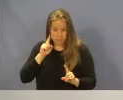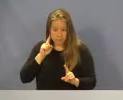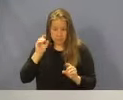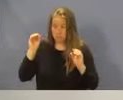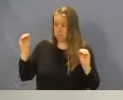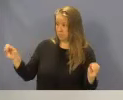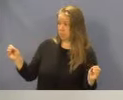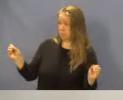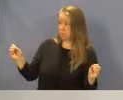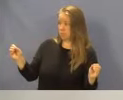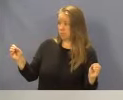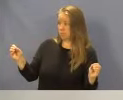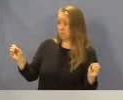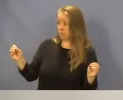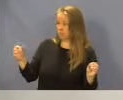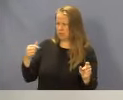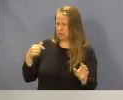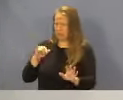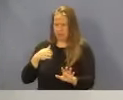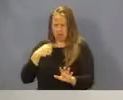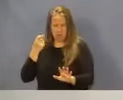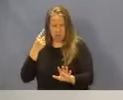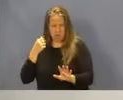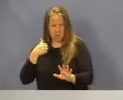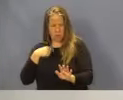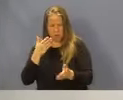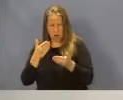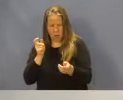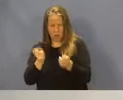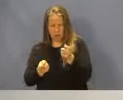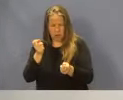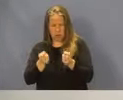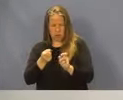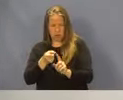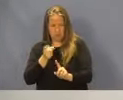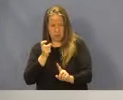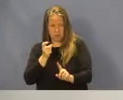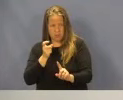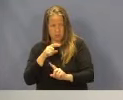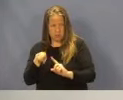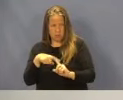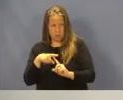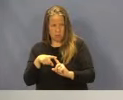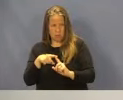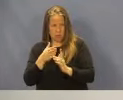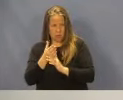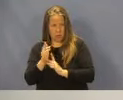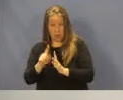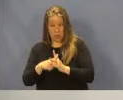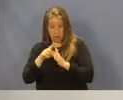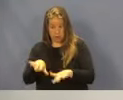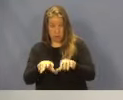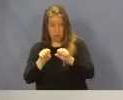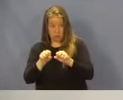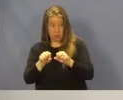Hearing none, and as I understand, Kim, we have made some changes here from when we went through the initial adoption